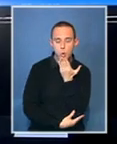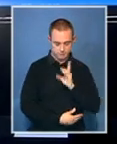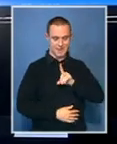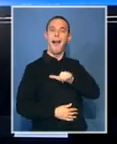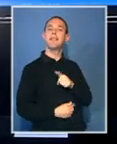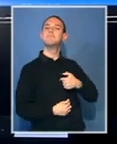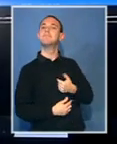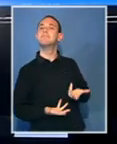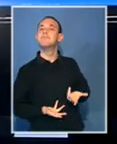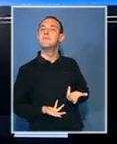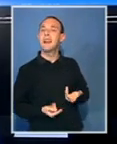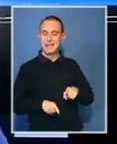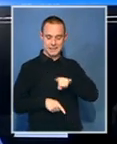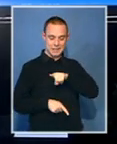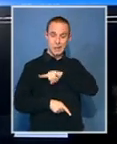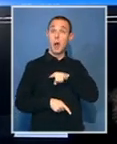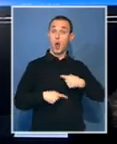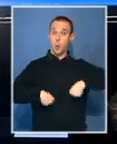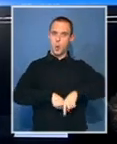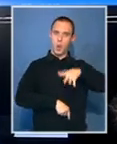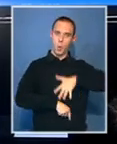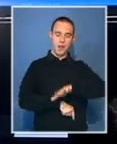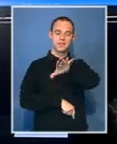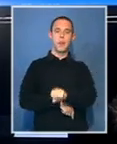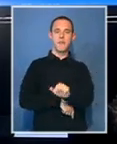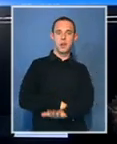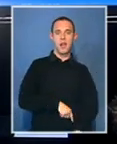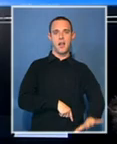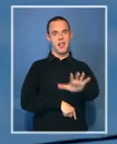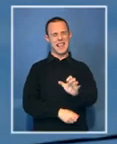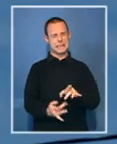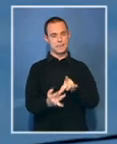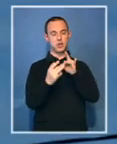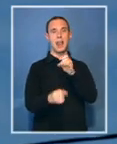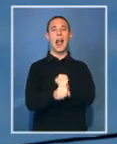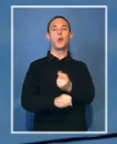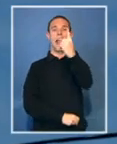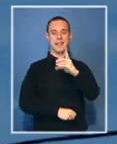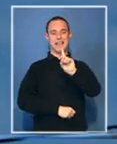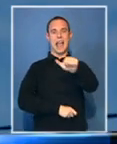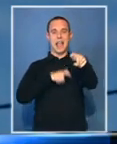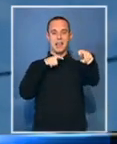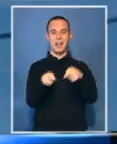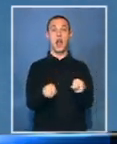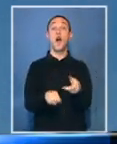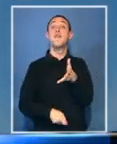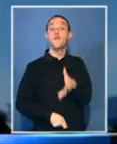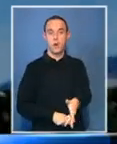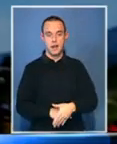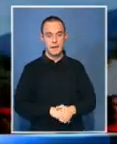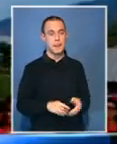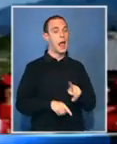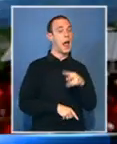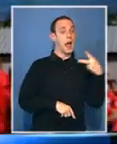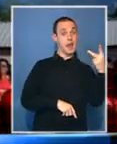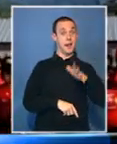and we want to bring that government right throughout South Africa and more critically here in Gauteng. Other parties also hit the campaign trail.